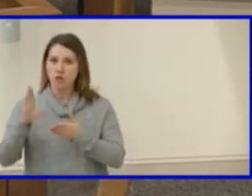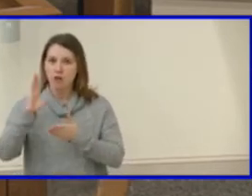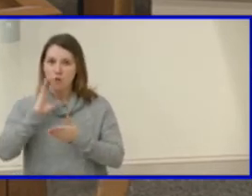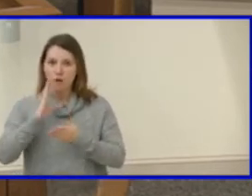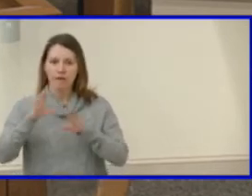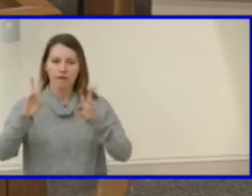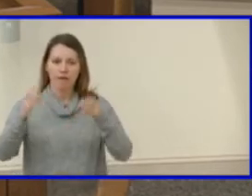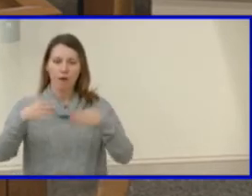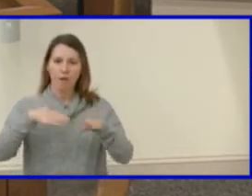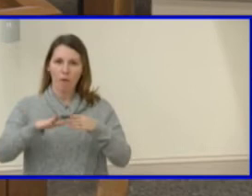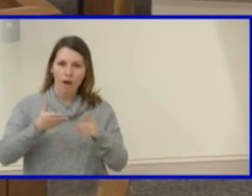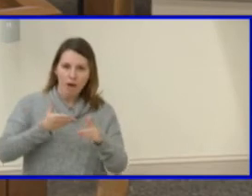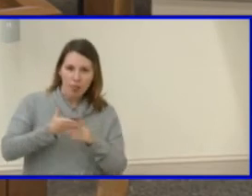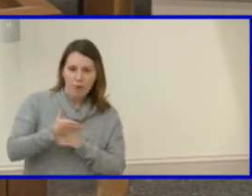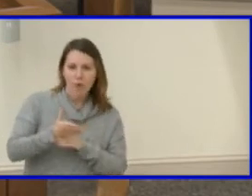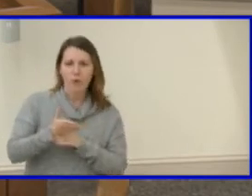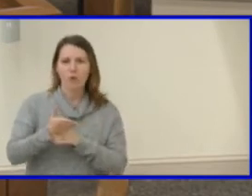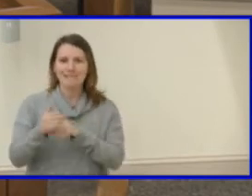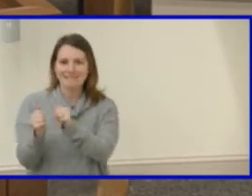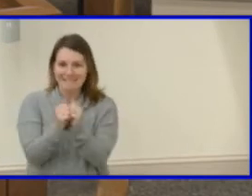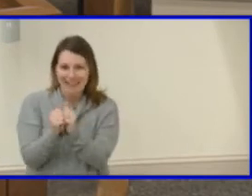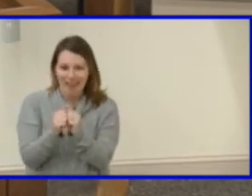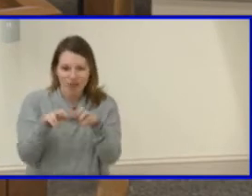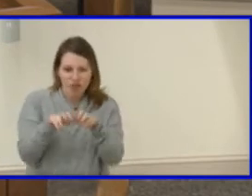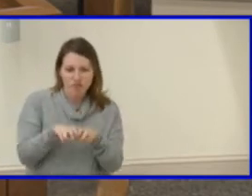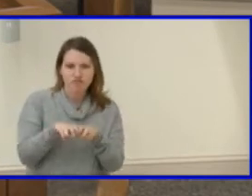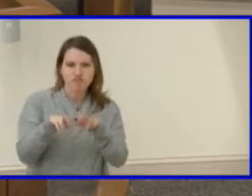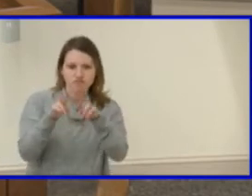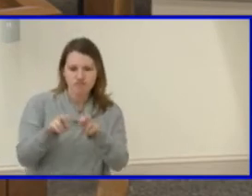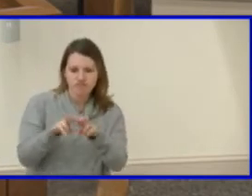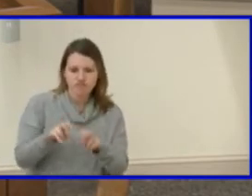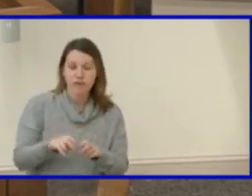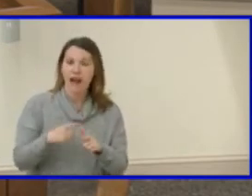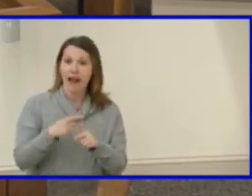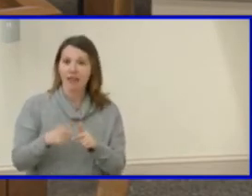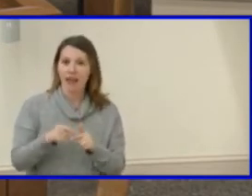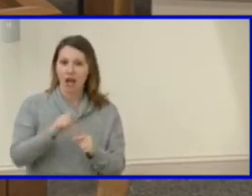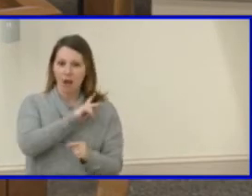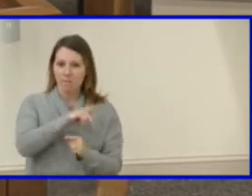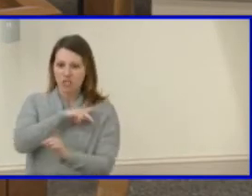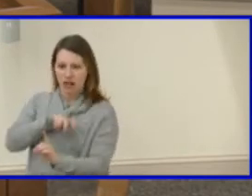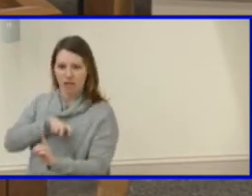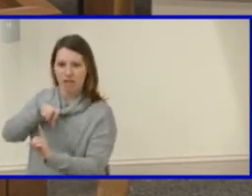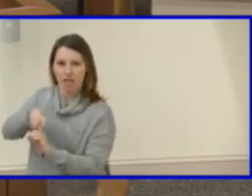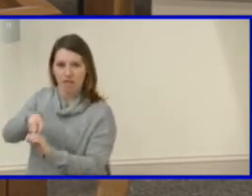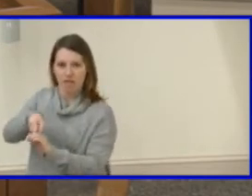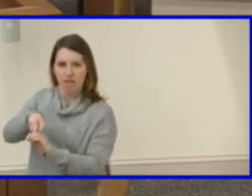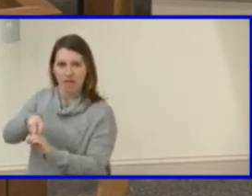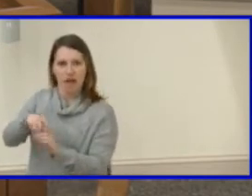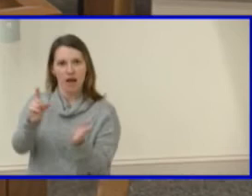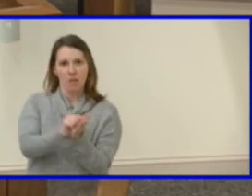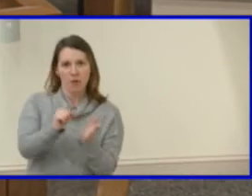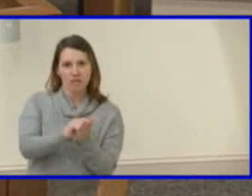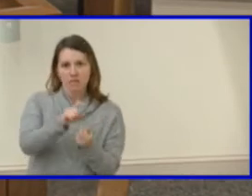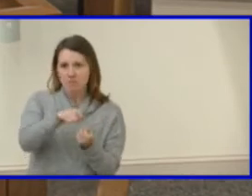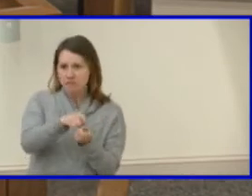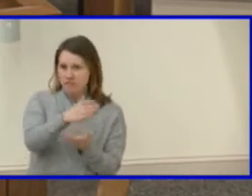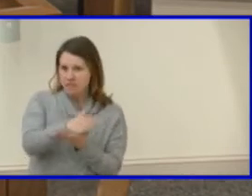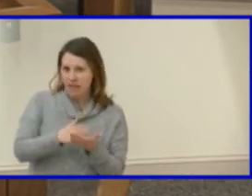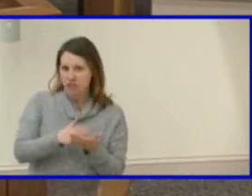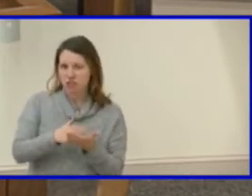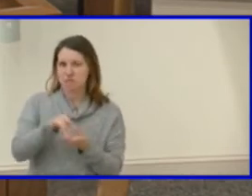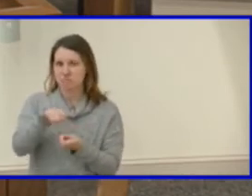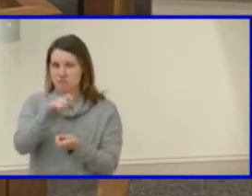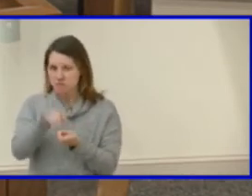personalize it to their interests by printing out specific sections that that student might be interested in printing out their specific course